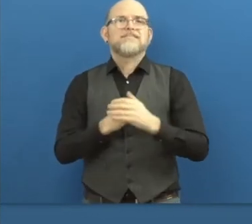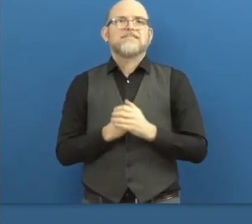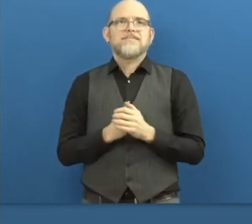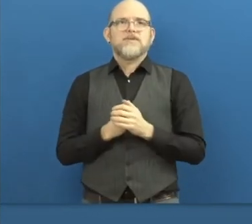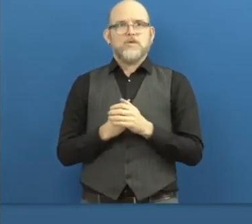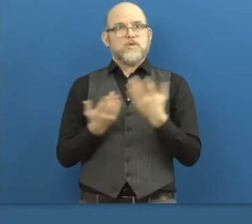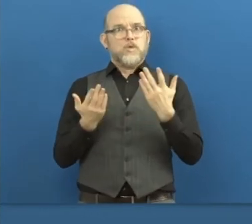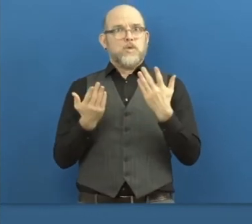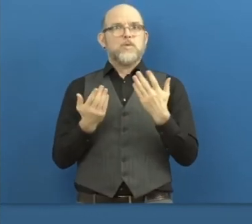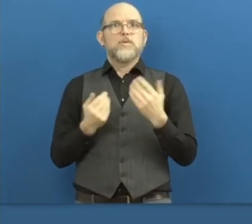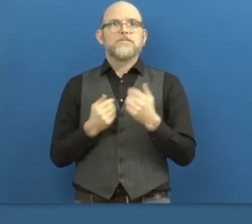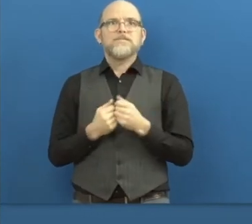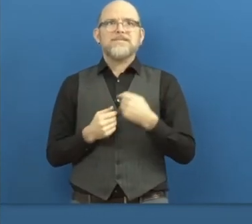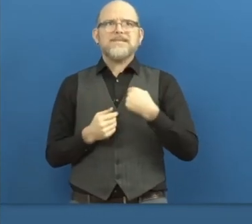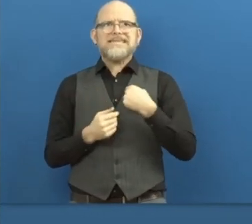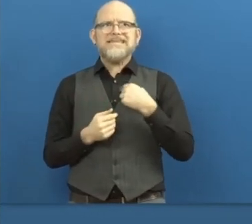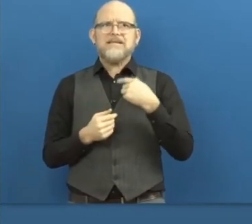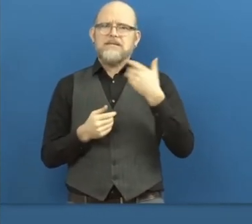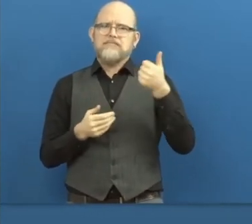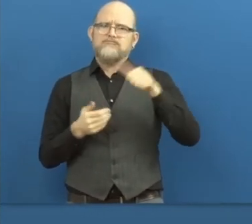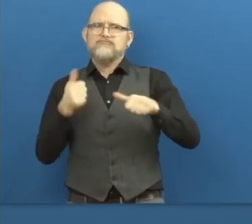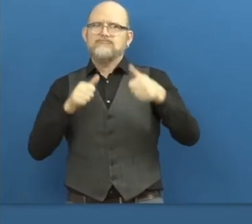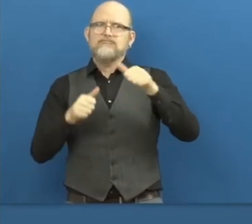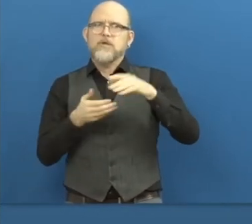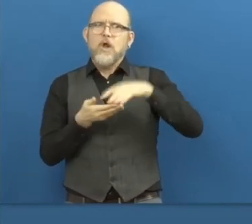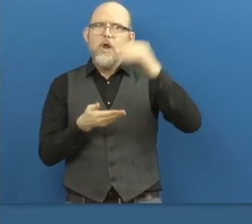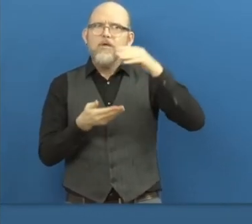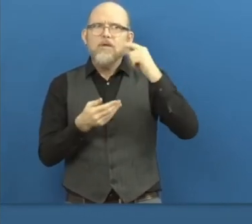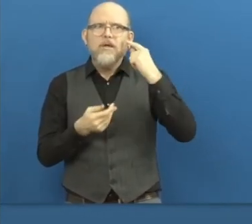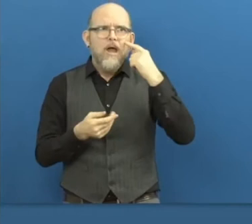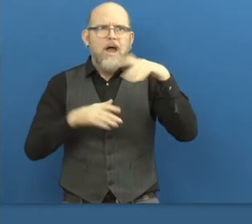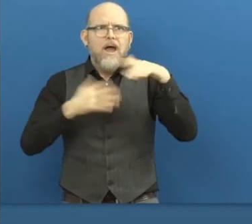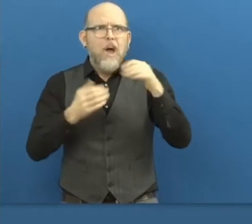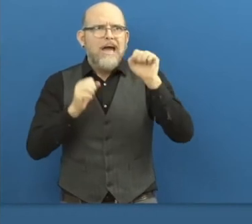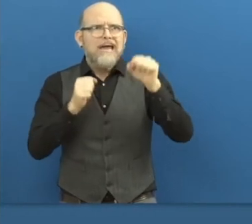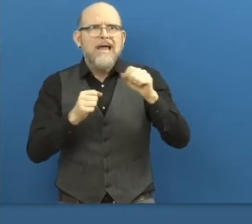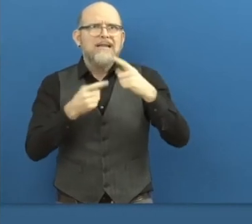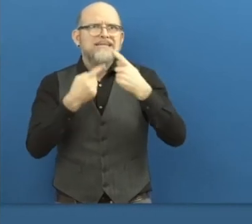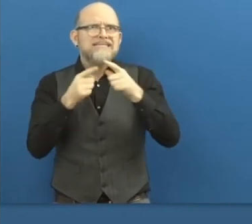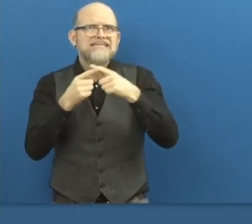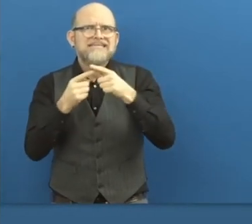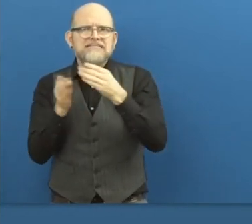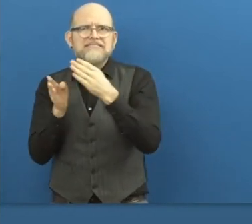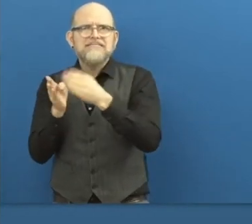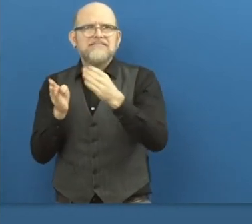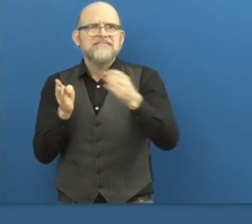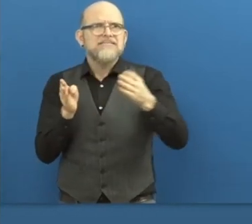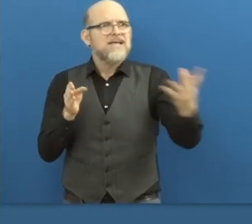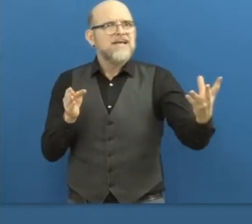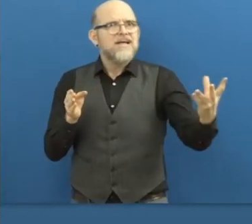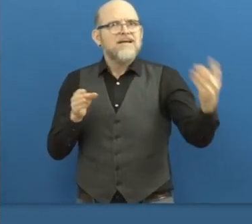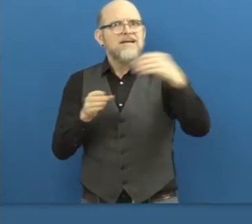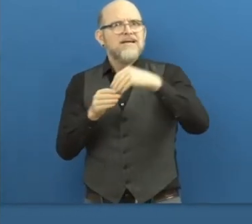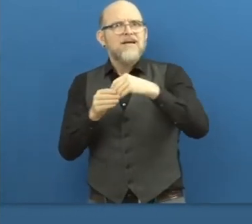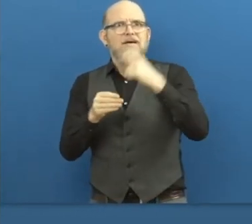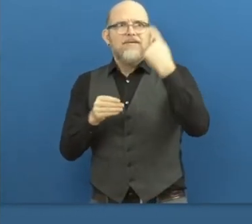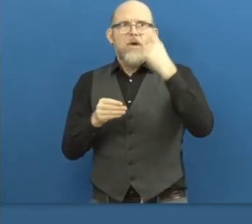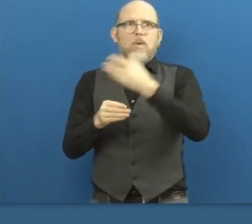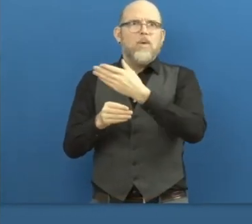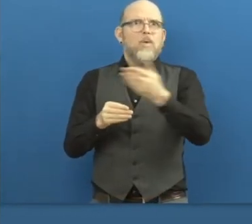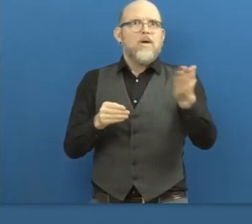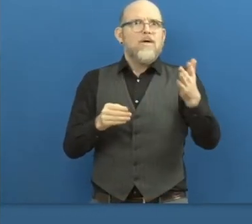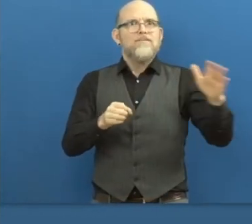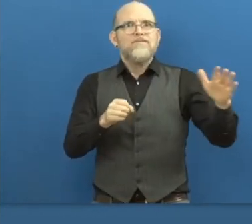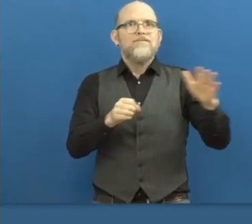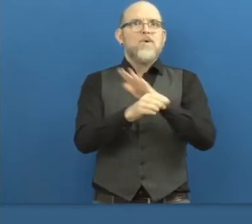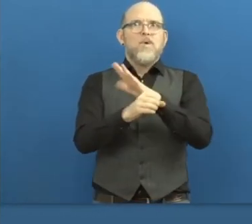journey, would say that we learned that several things can be done in order to